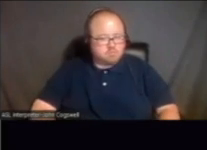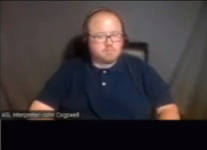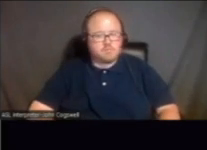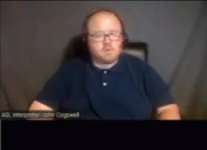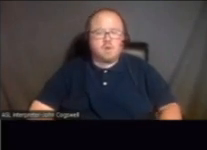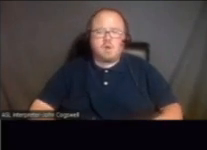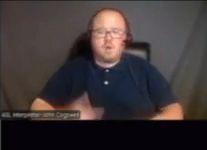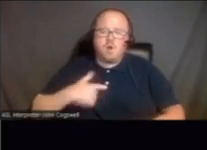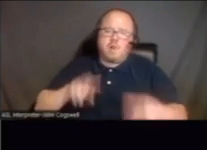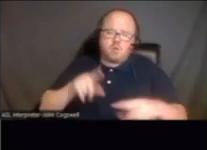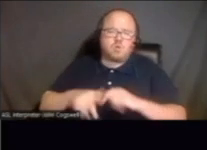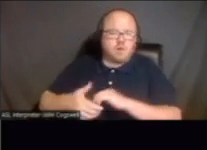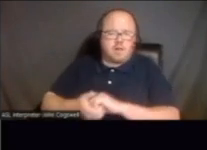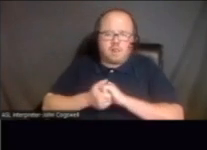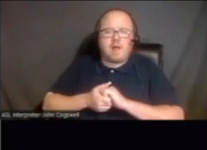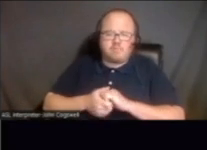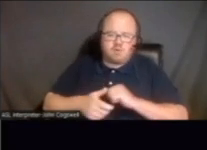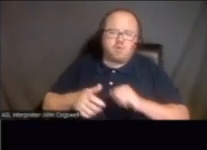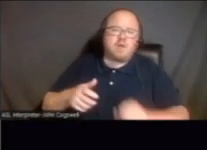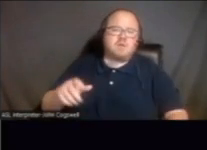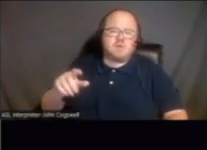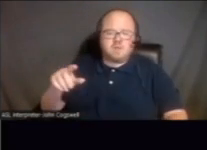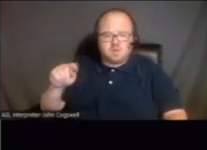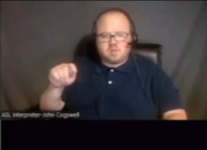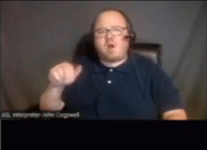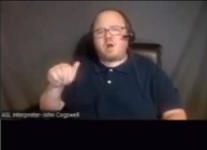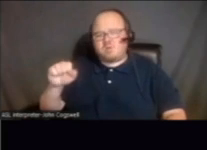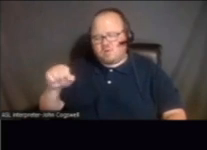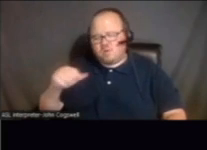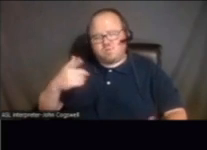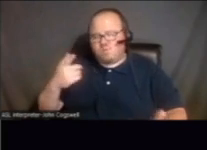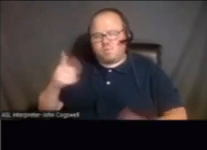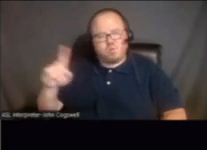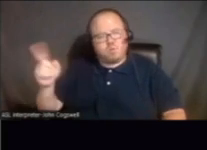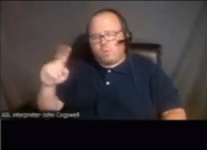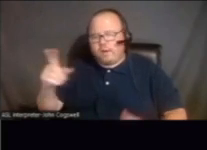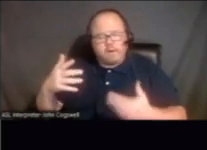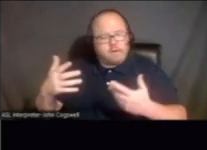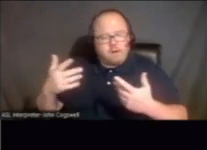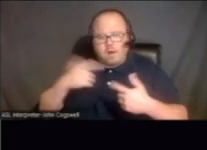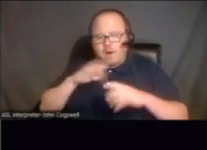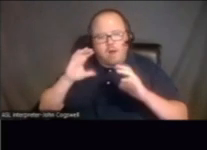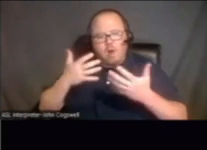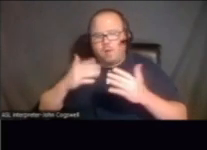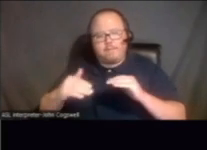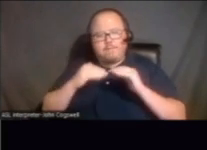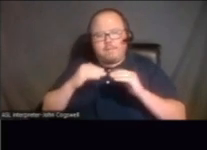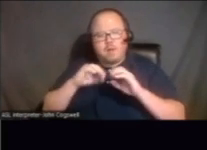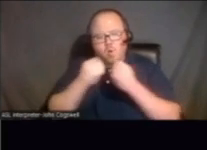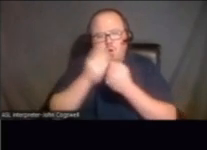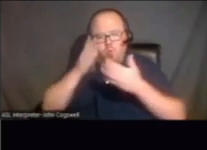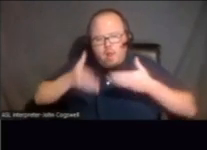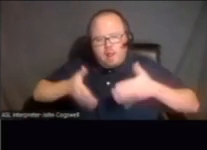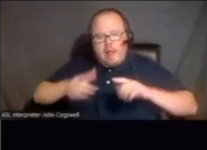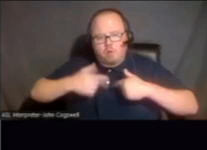We're looking to collaborate Tanya. So at this point, wherever, wherever, um, our peers organizations will allow us